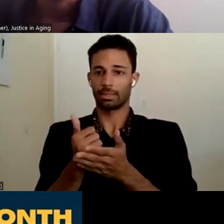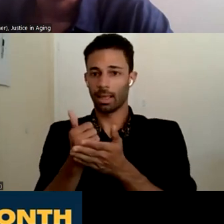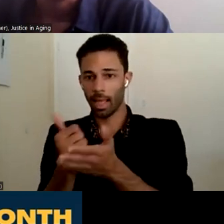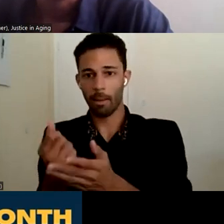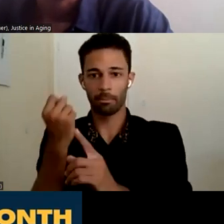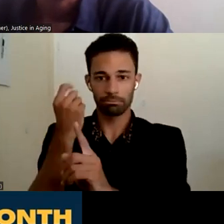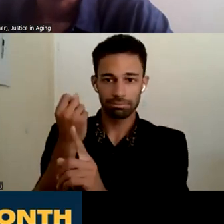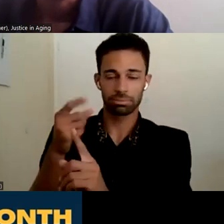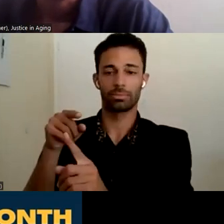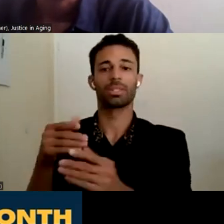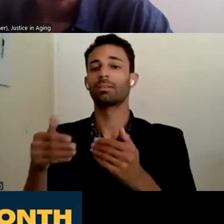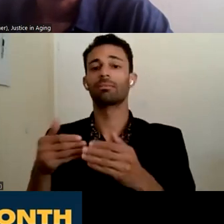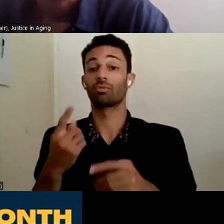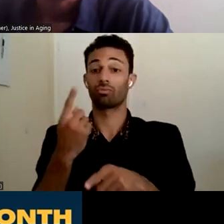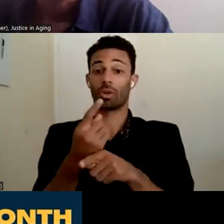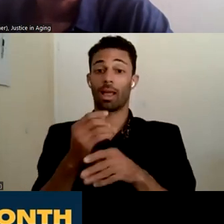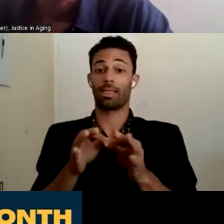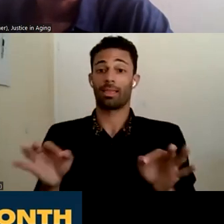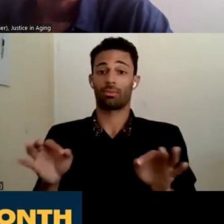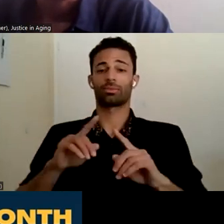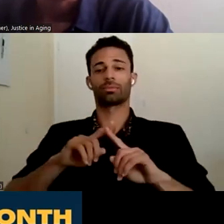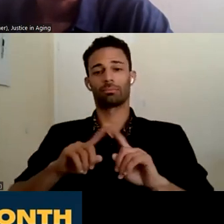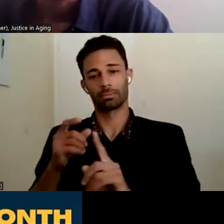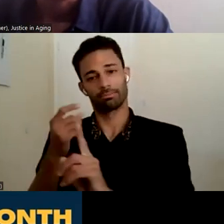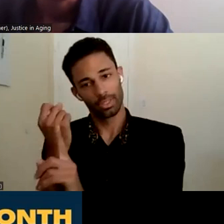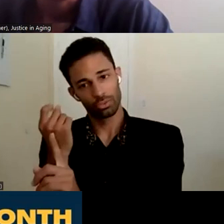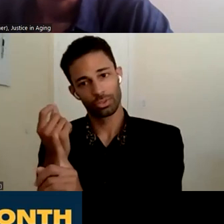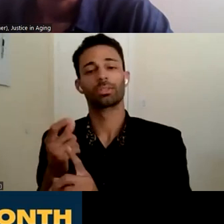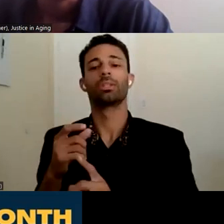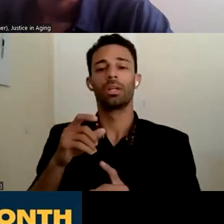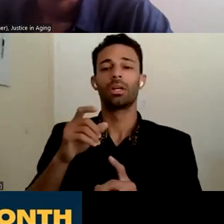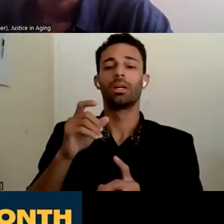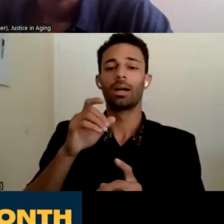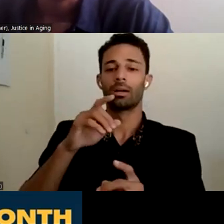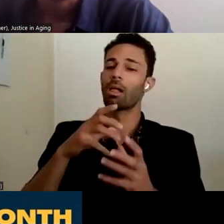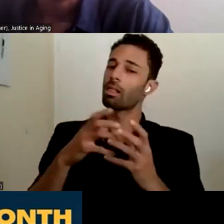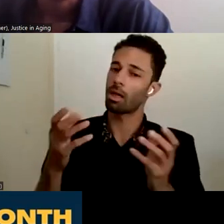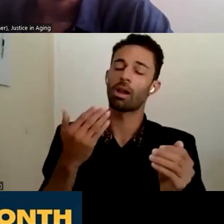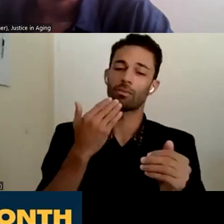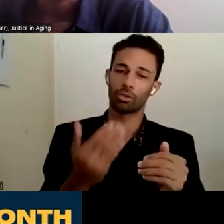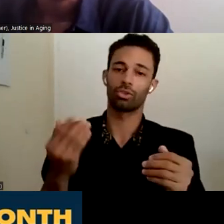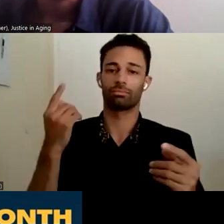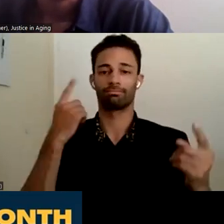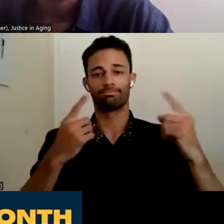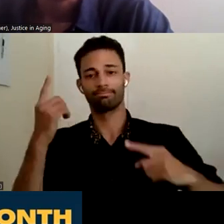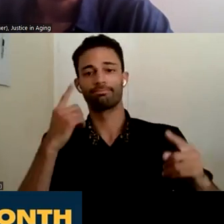is in their language. So, um, just a lot of really good, uh, food for thought in this discussion.